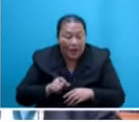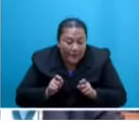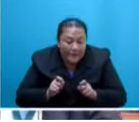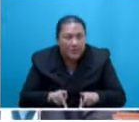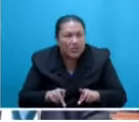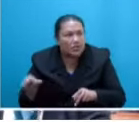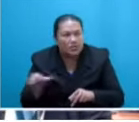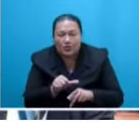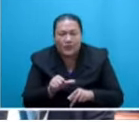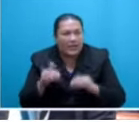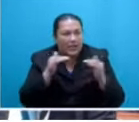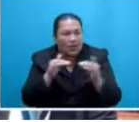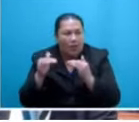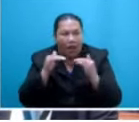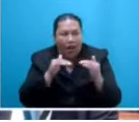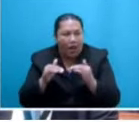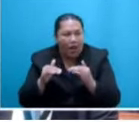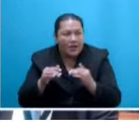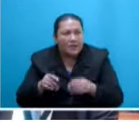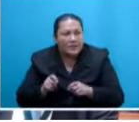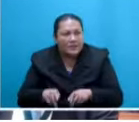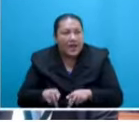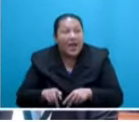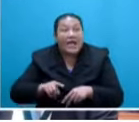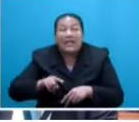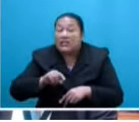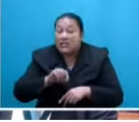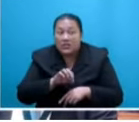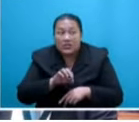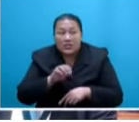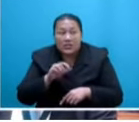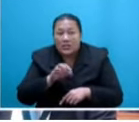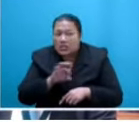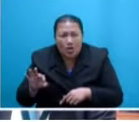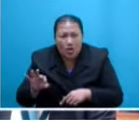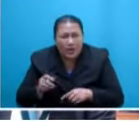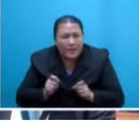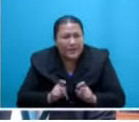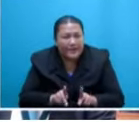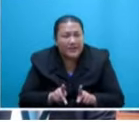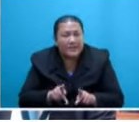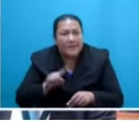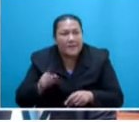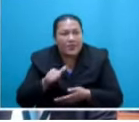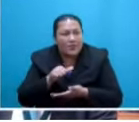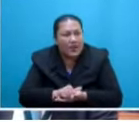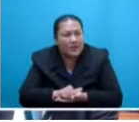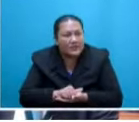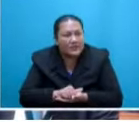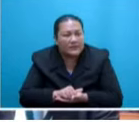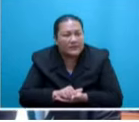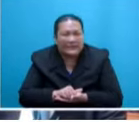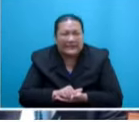citizenry. As they say, it is not a privilege but a right. Why? At the time of the French Revolution, equal